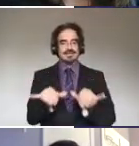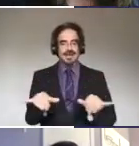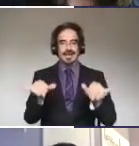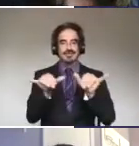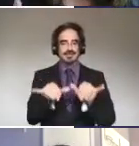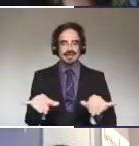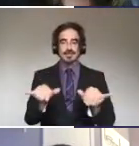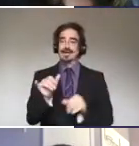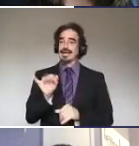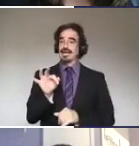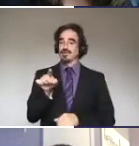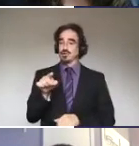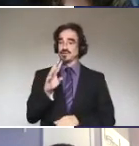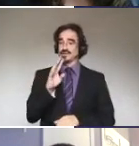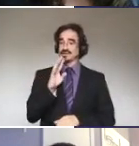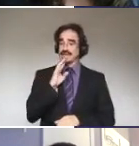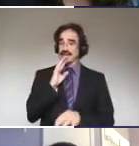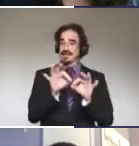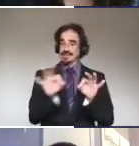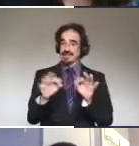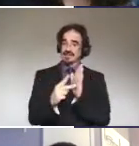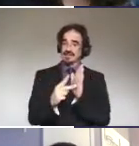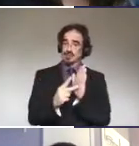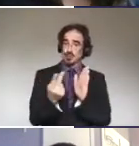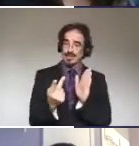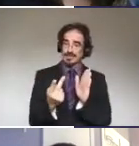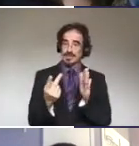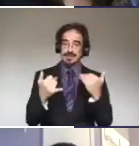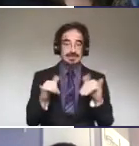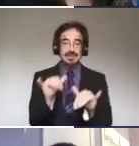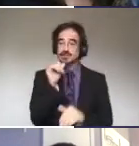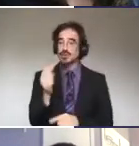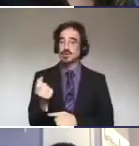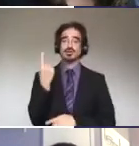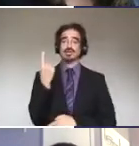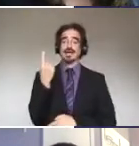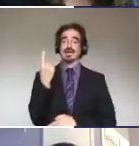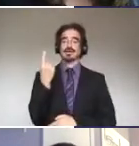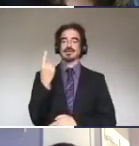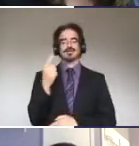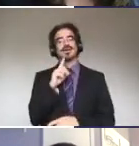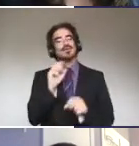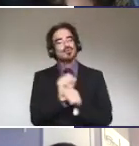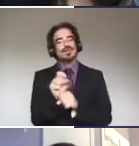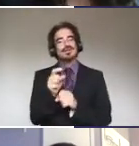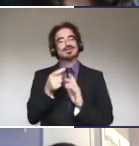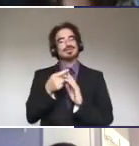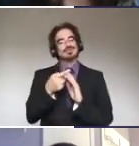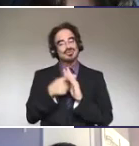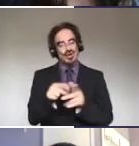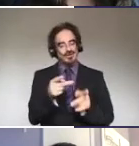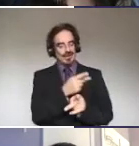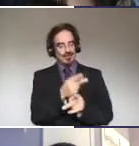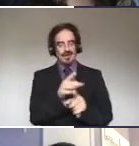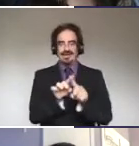If you have said a sentence twice and they still don't understand you, you really need to start trying to find either a different way